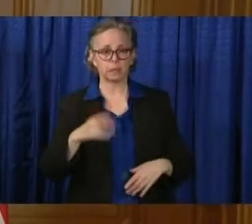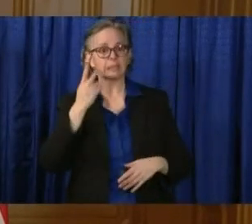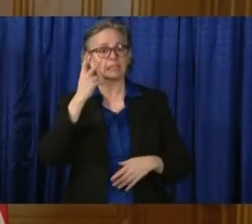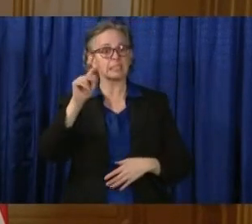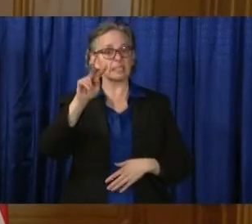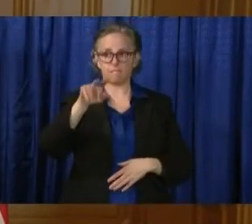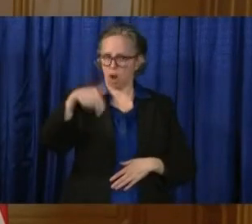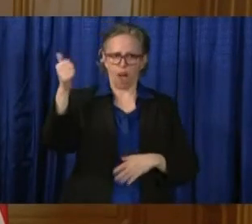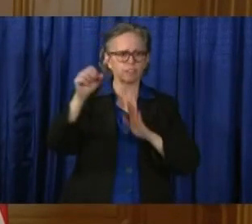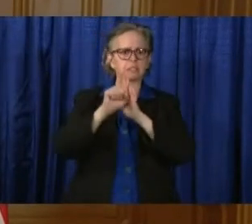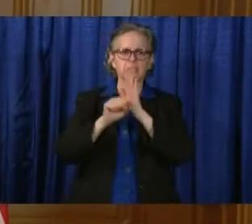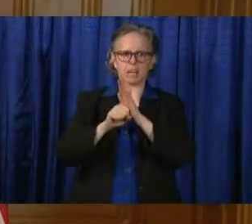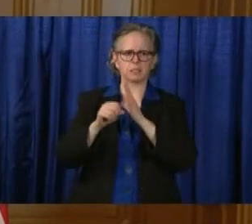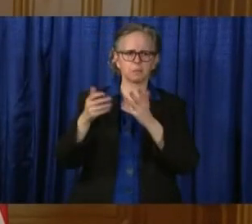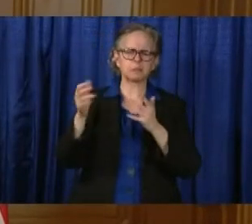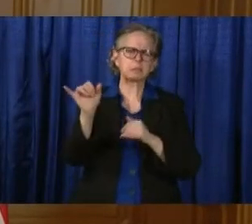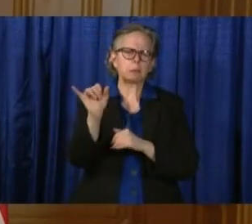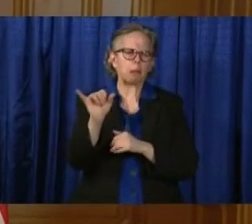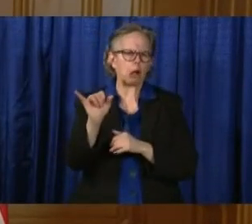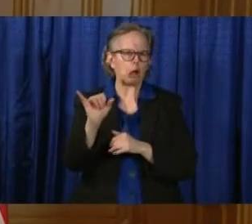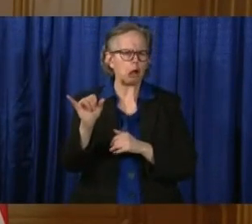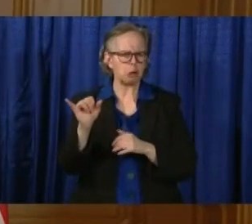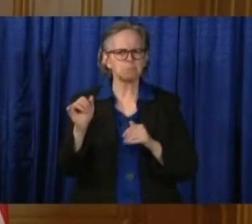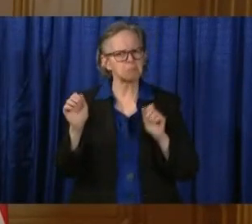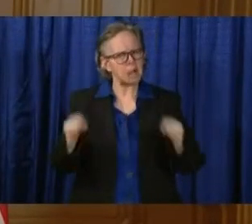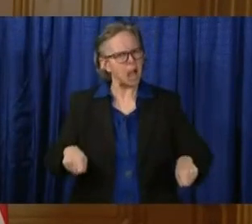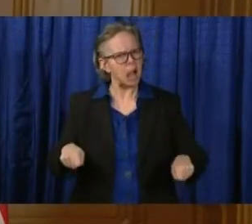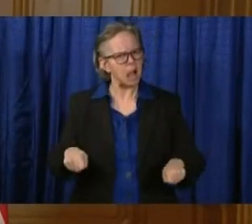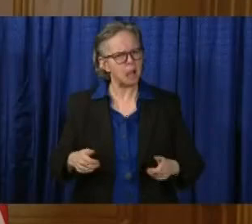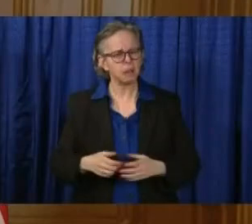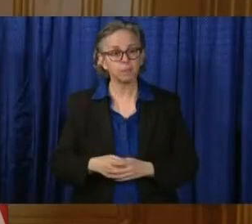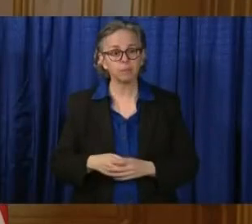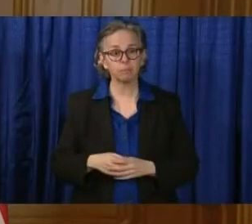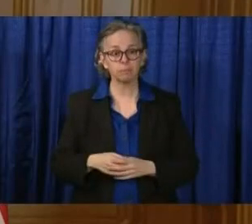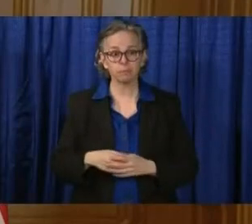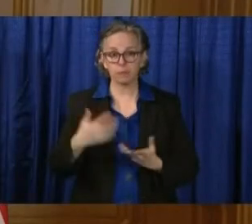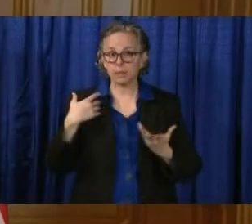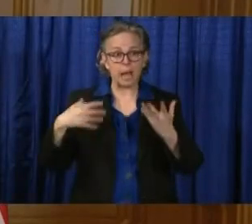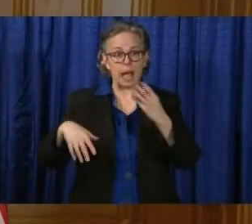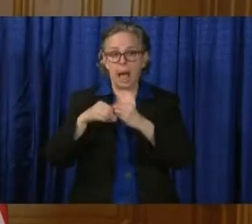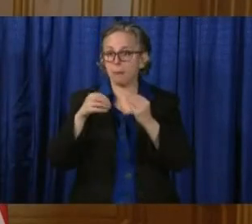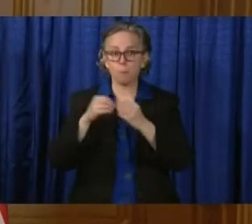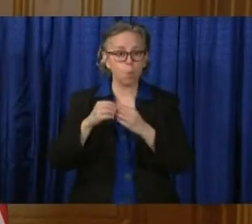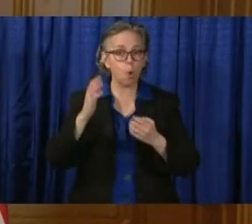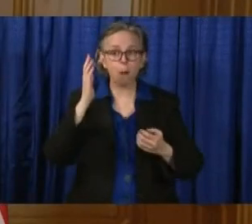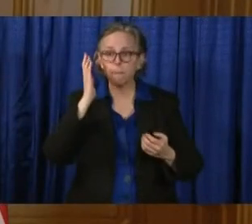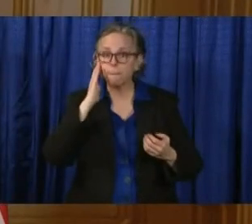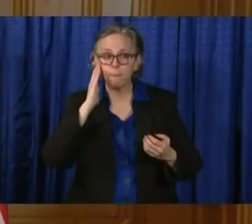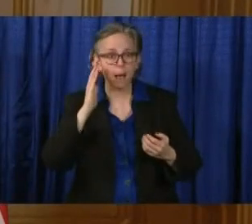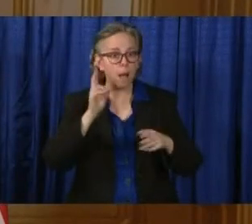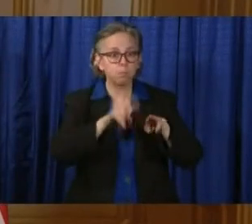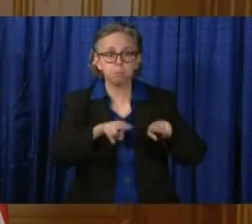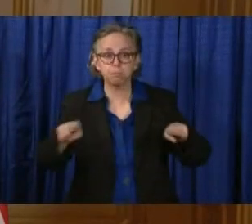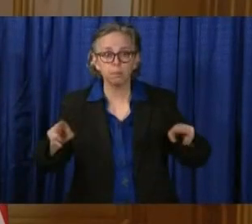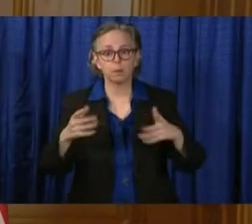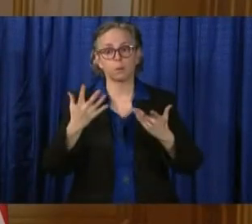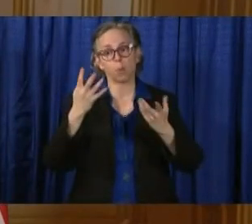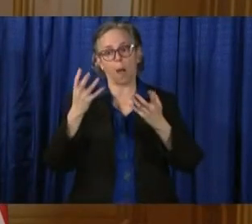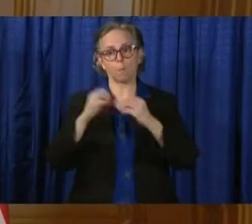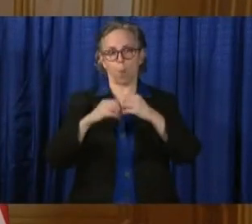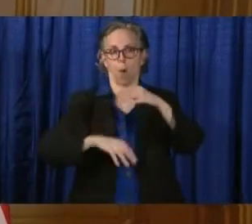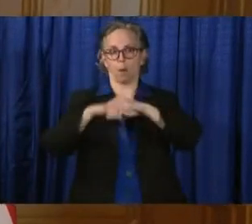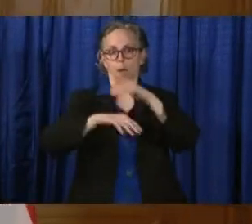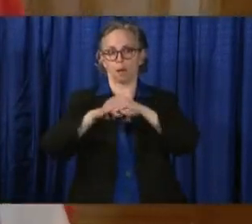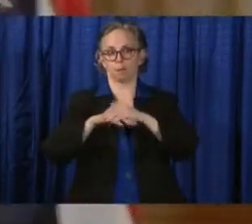that, I suspect. But it's the ability to add additional beds, add additional capacity. Doctor,